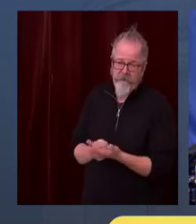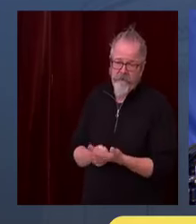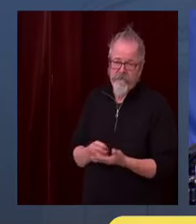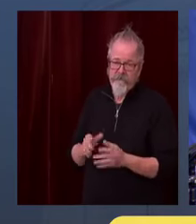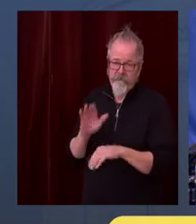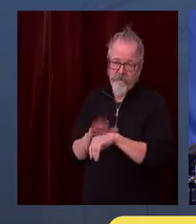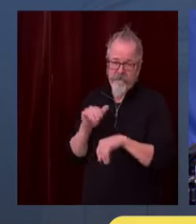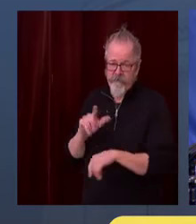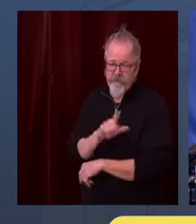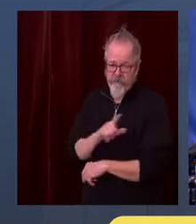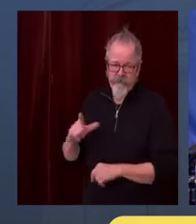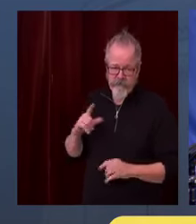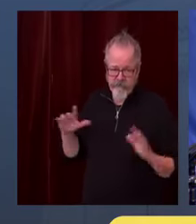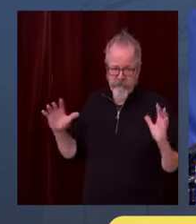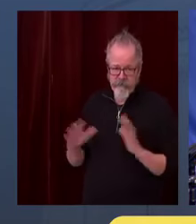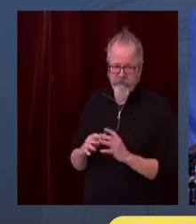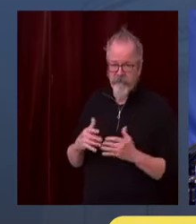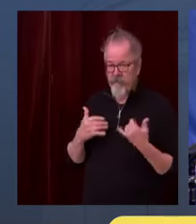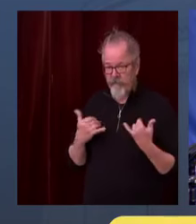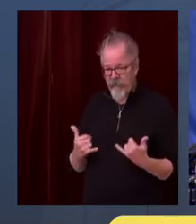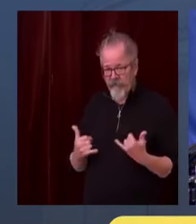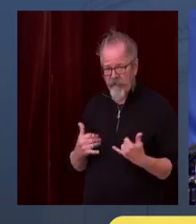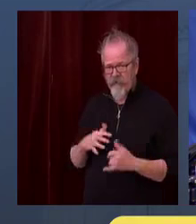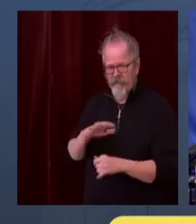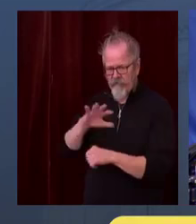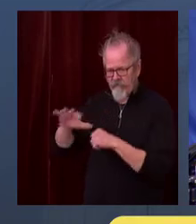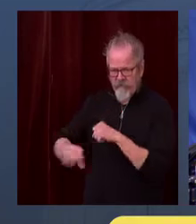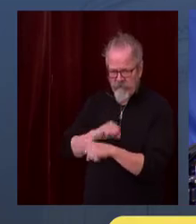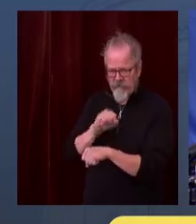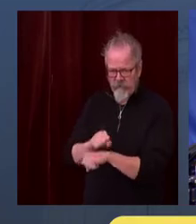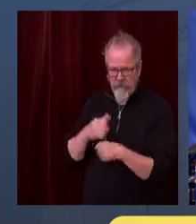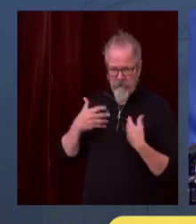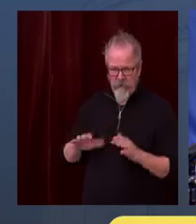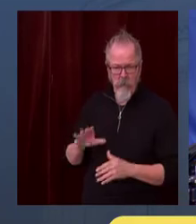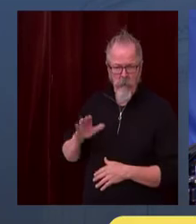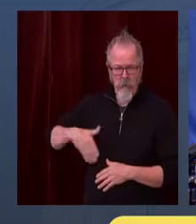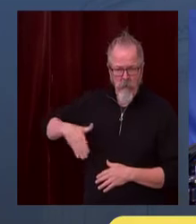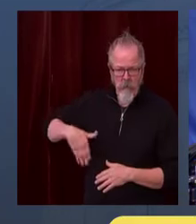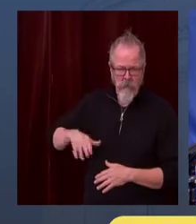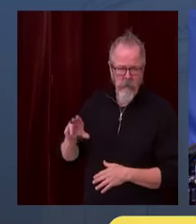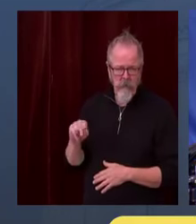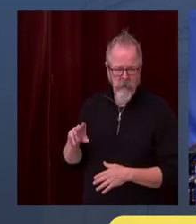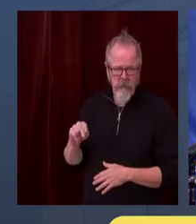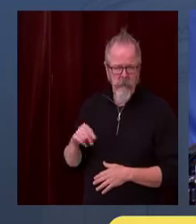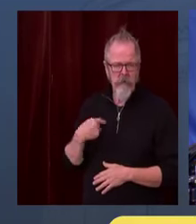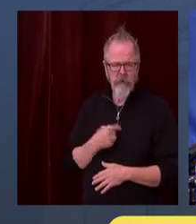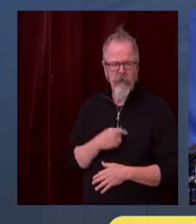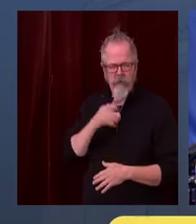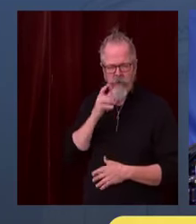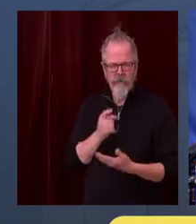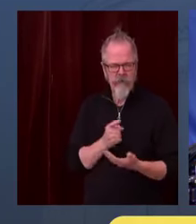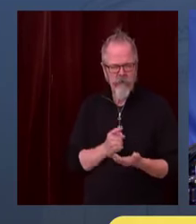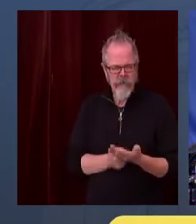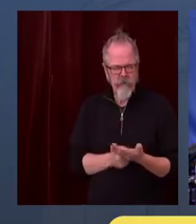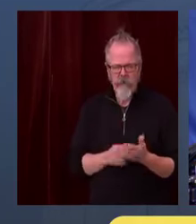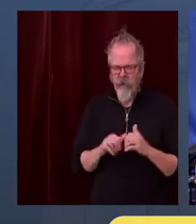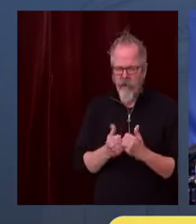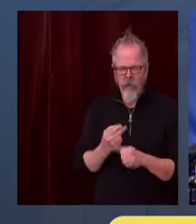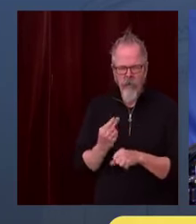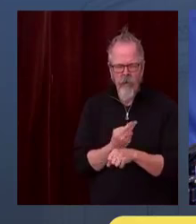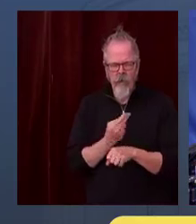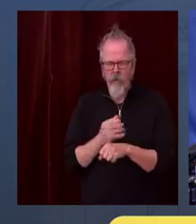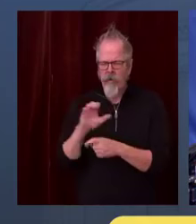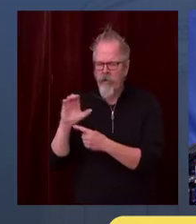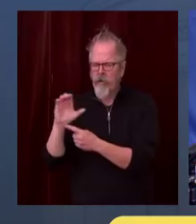I'm relatively confident we'll get the $50 million out. If we come up with a new way of helping before